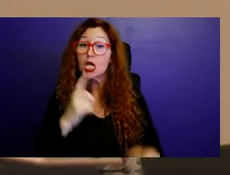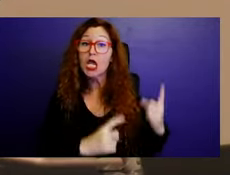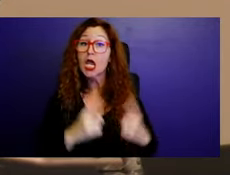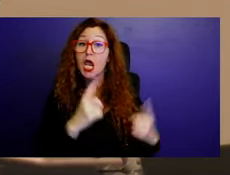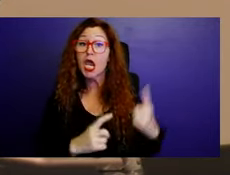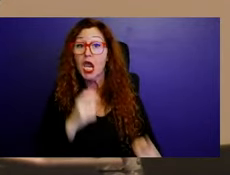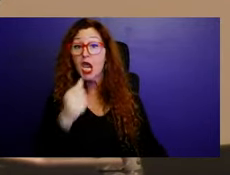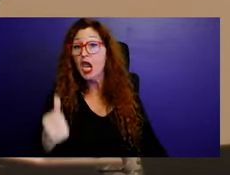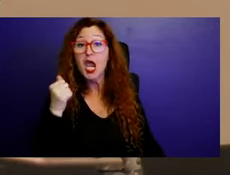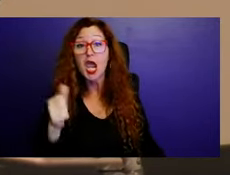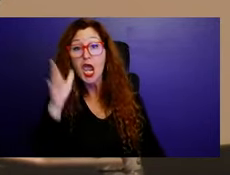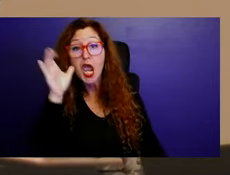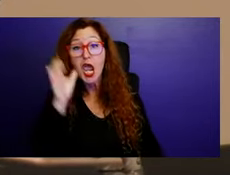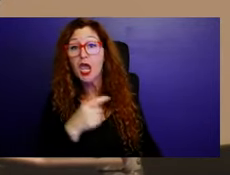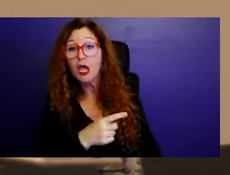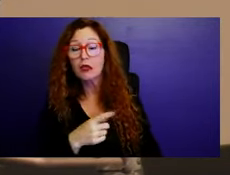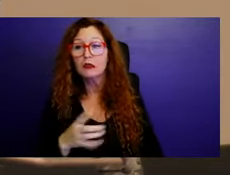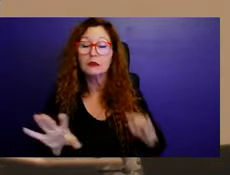right, sir, your time has expired.